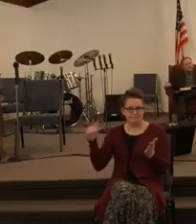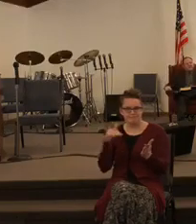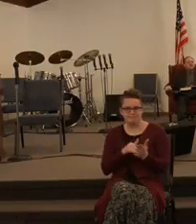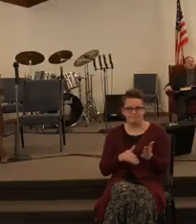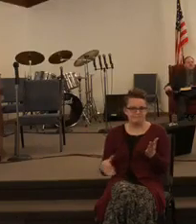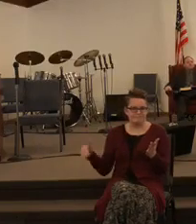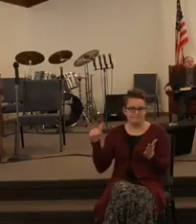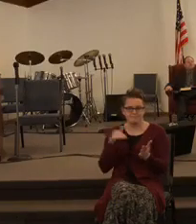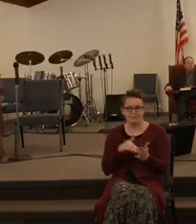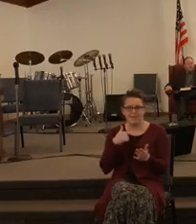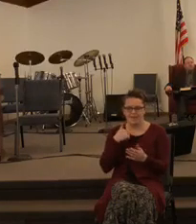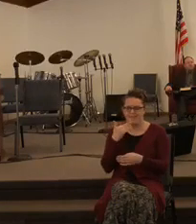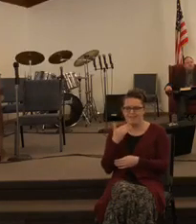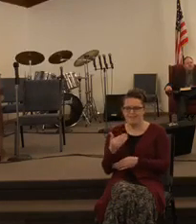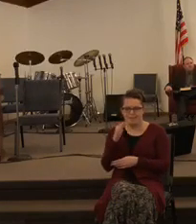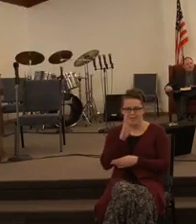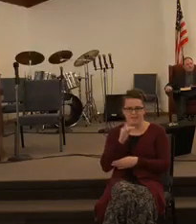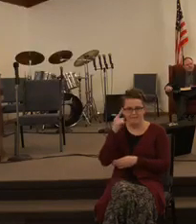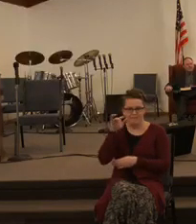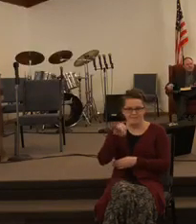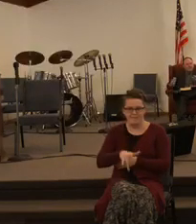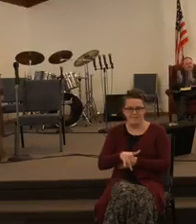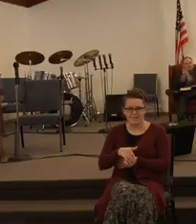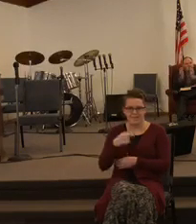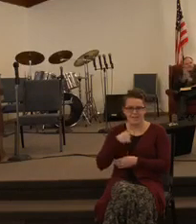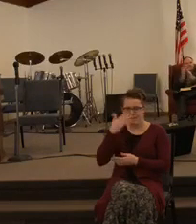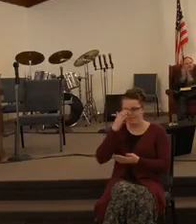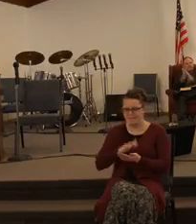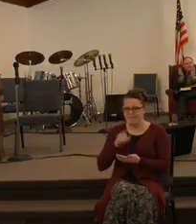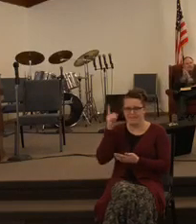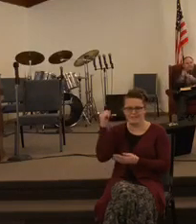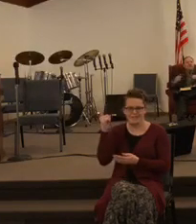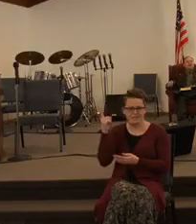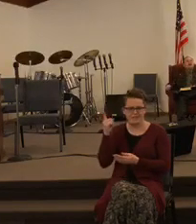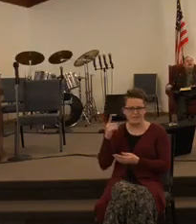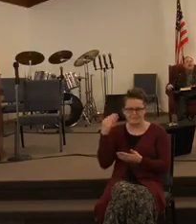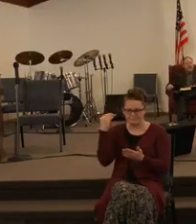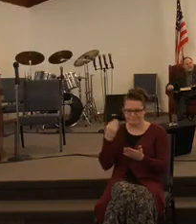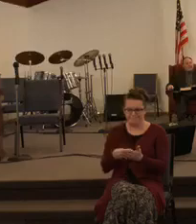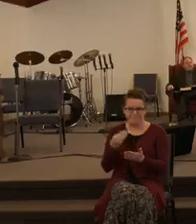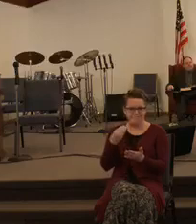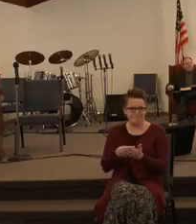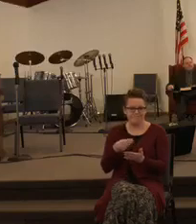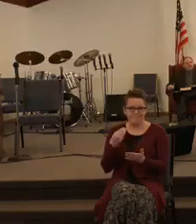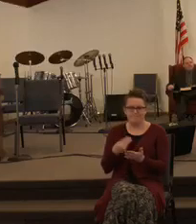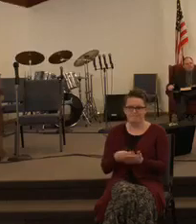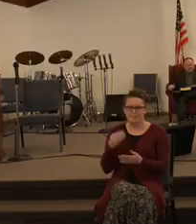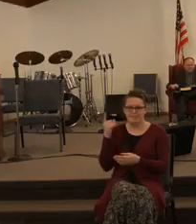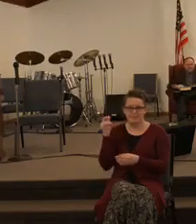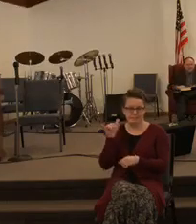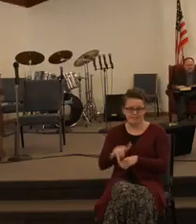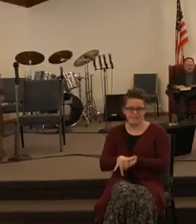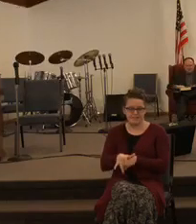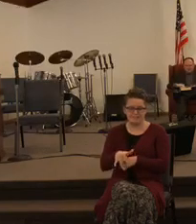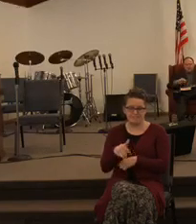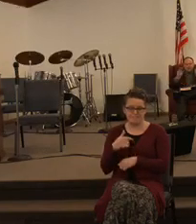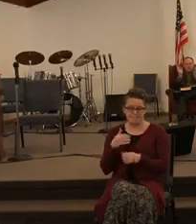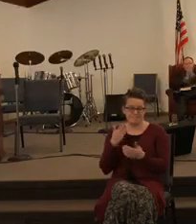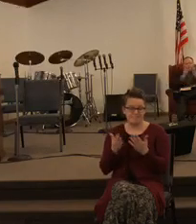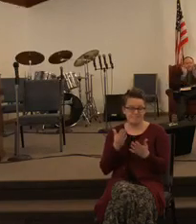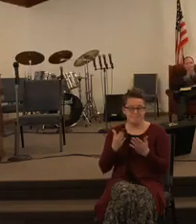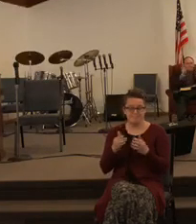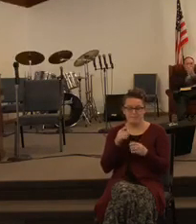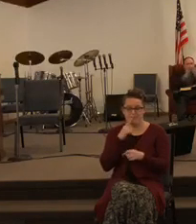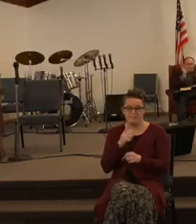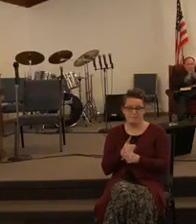I thank God I believe God is just putting his stamp of approval on this thing oh we might be apart for a little while but we're